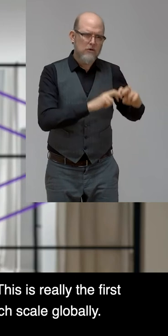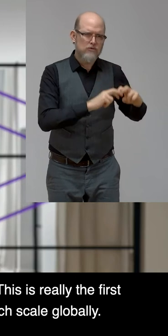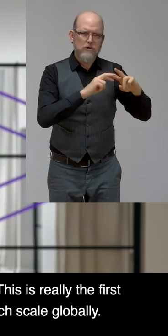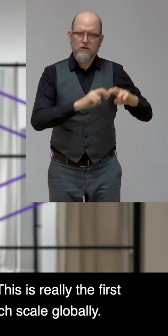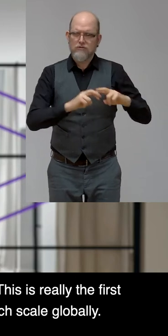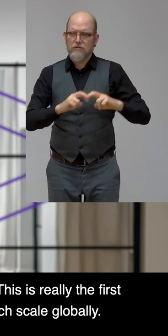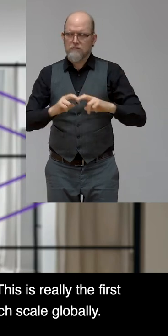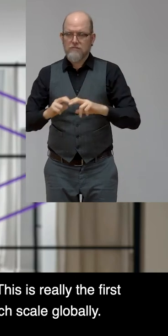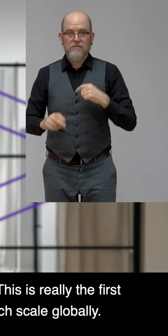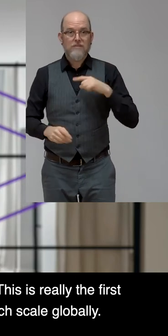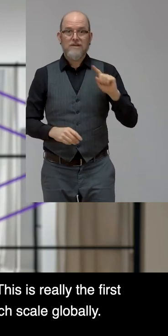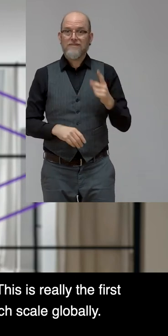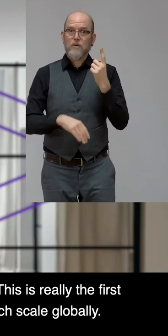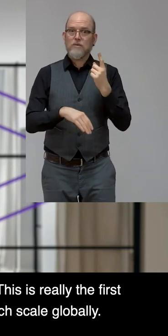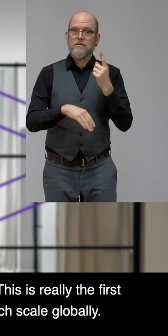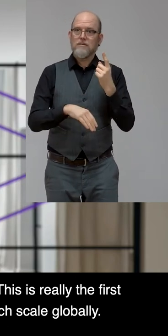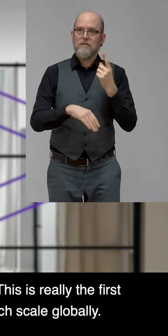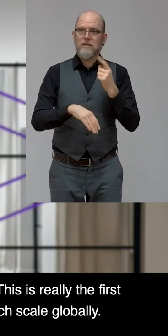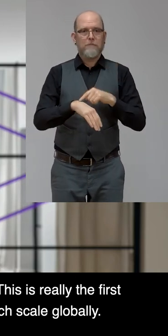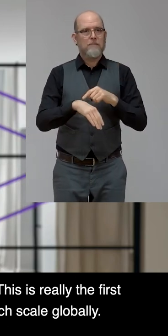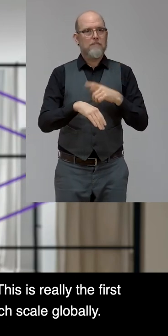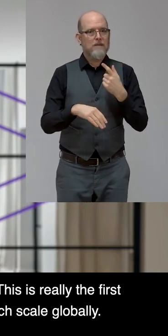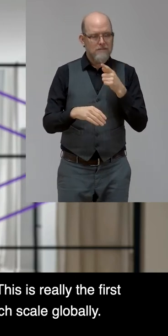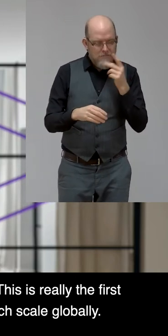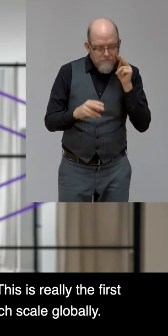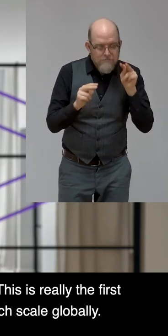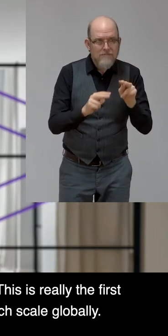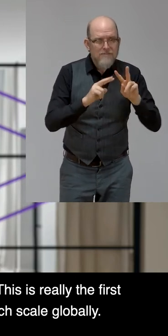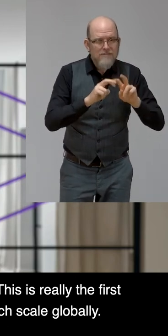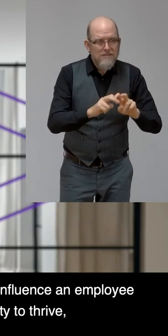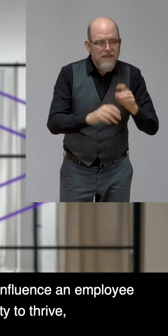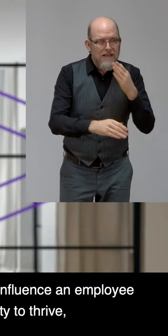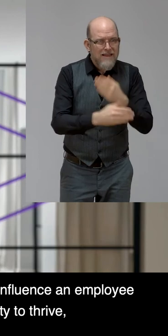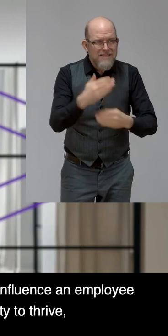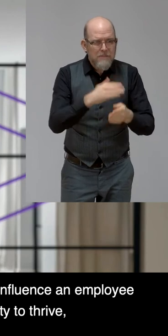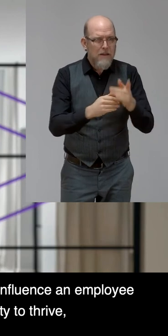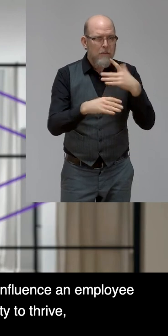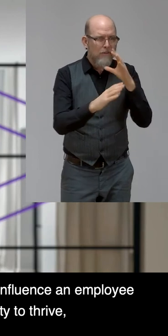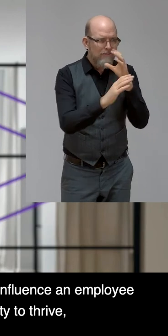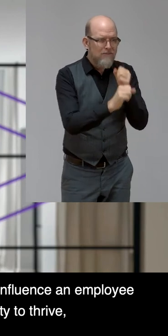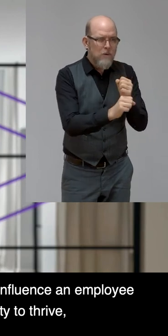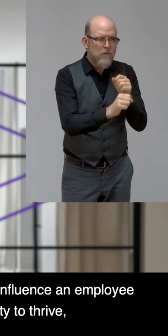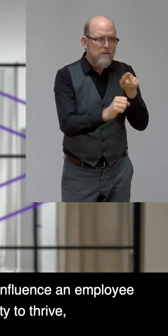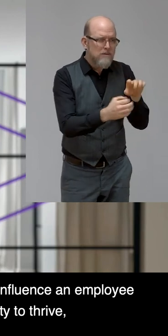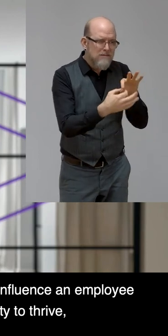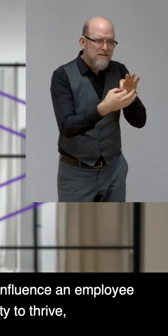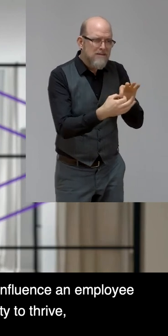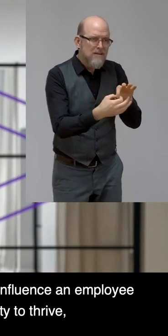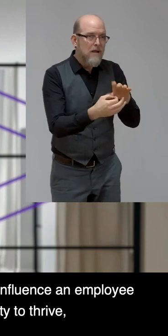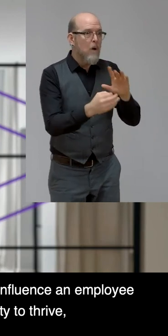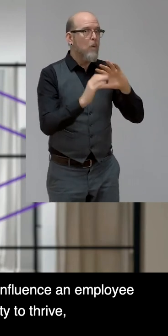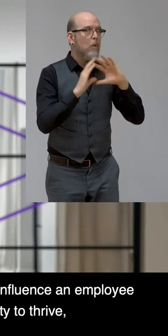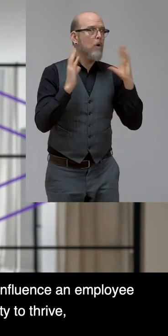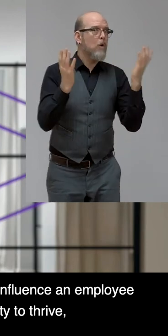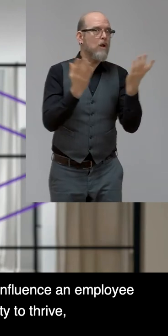done it with the lens of disability at such scale globally. So while the study focuses on those